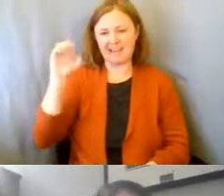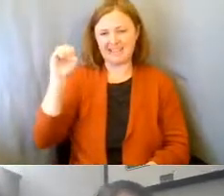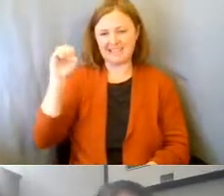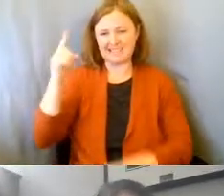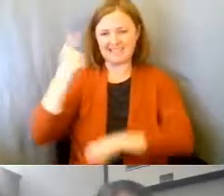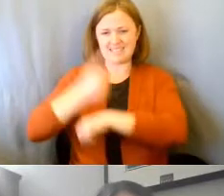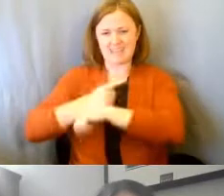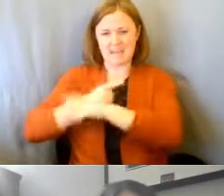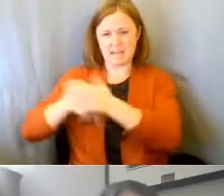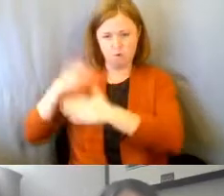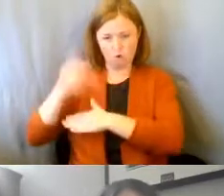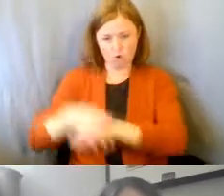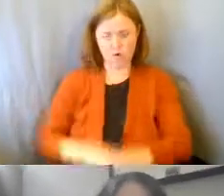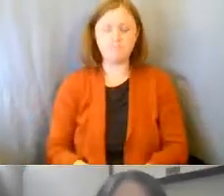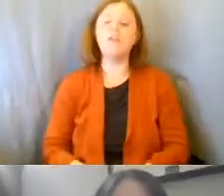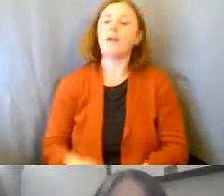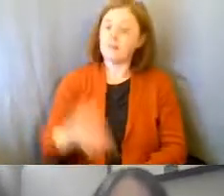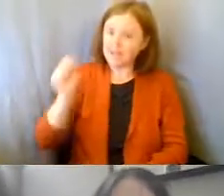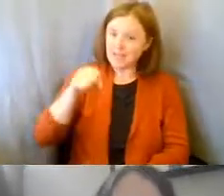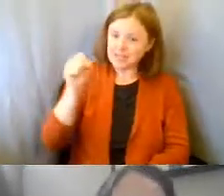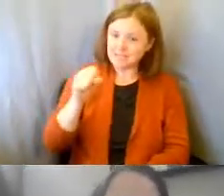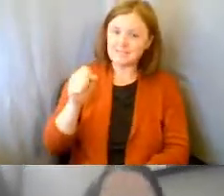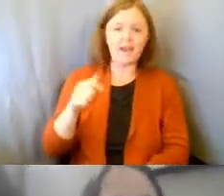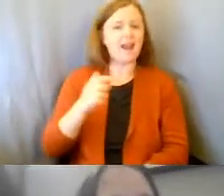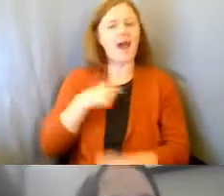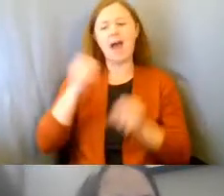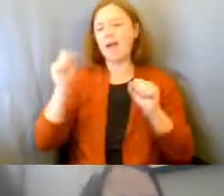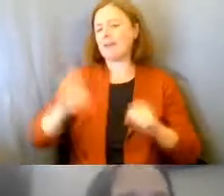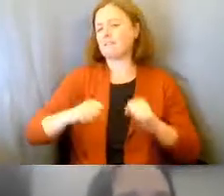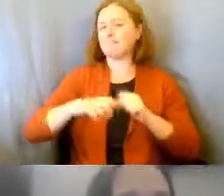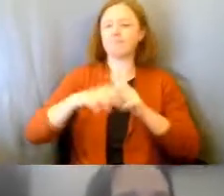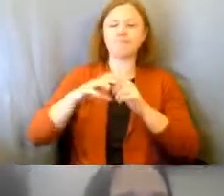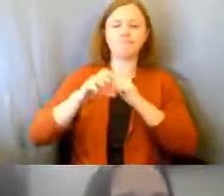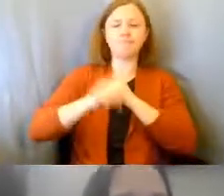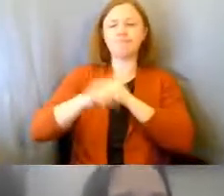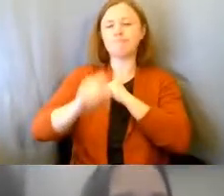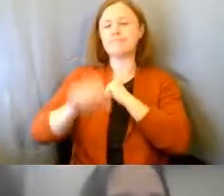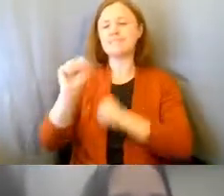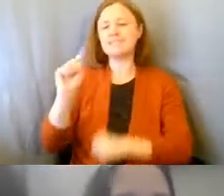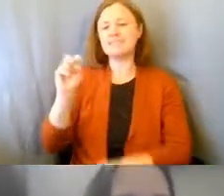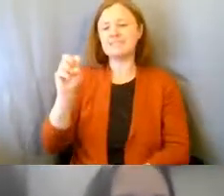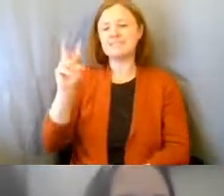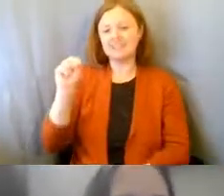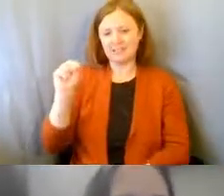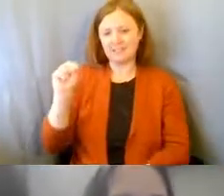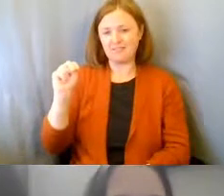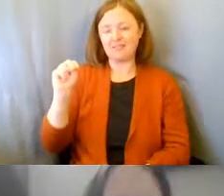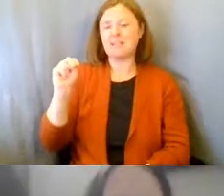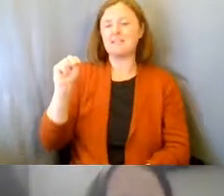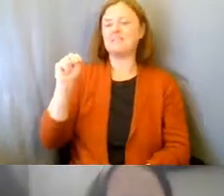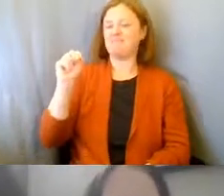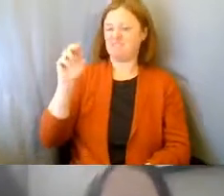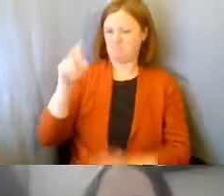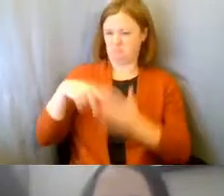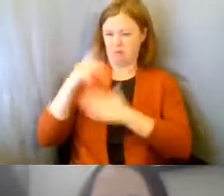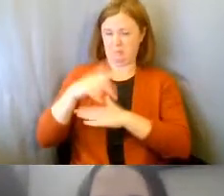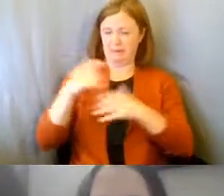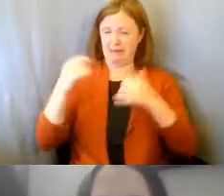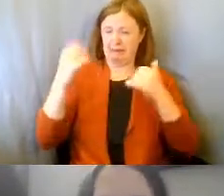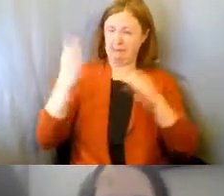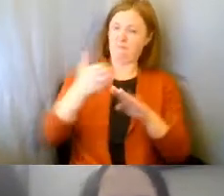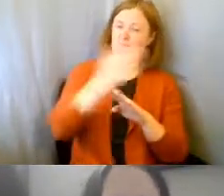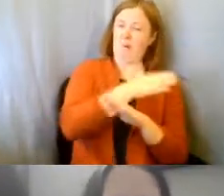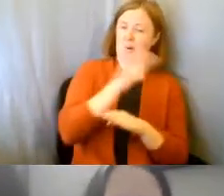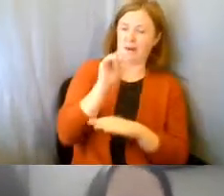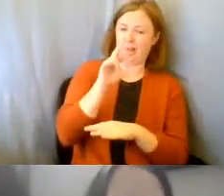do. And I can tell you all about Stevens Place Day programs before COVID. And I don't know what's happening now that